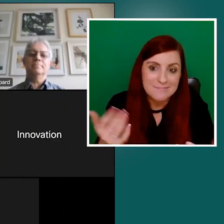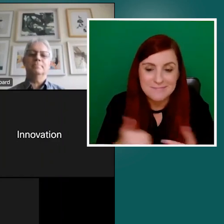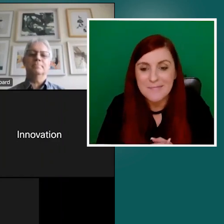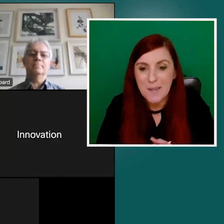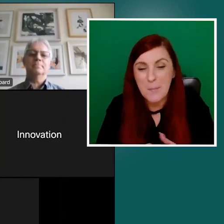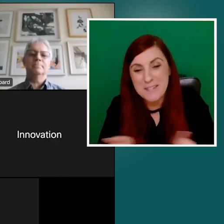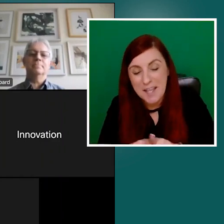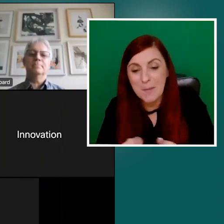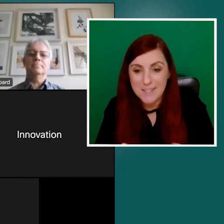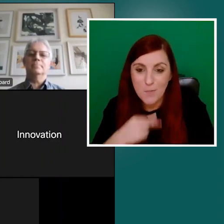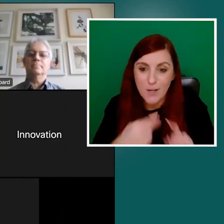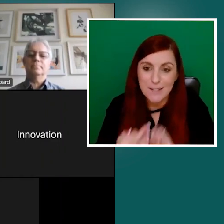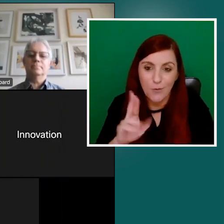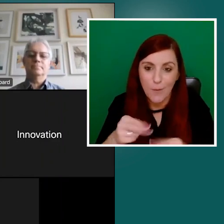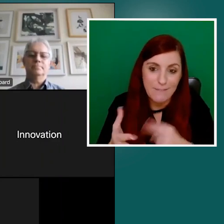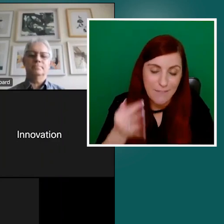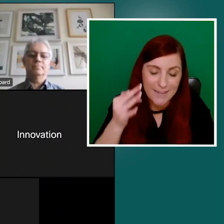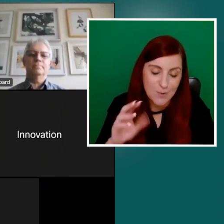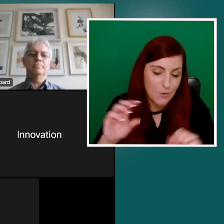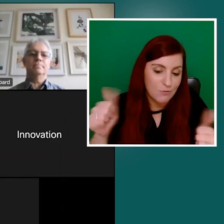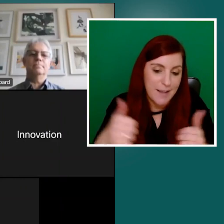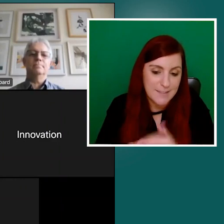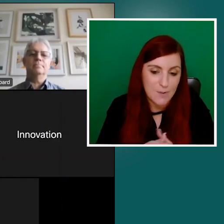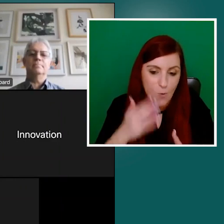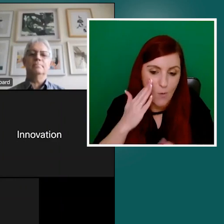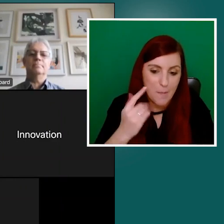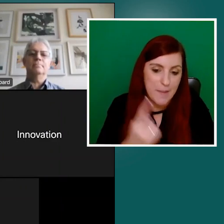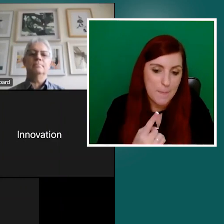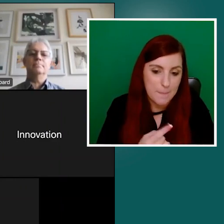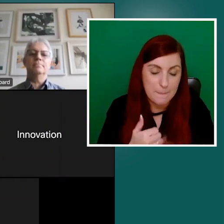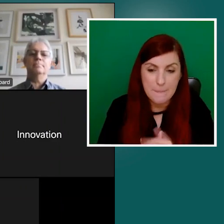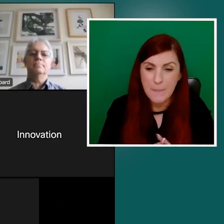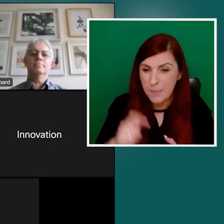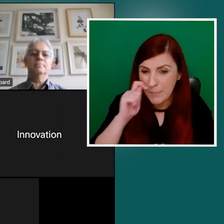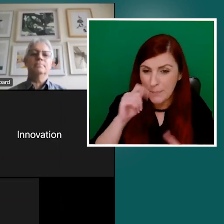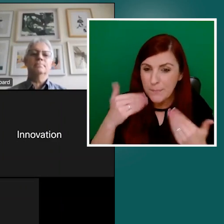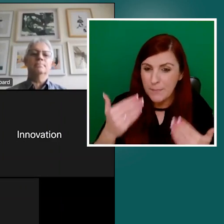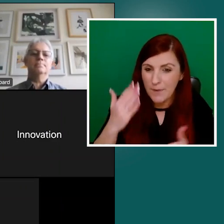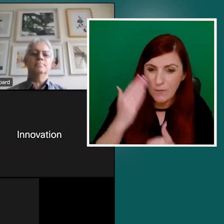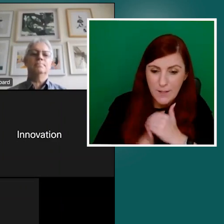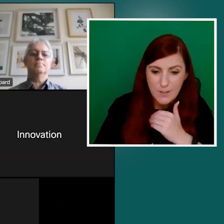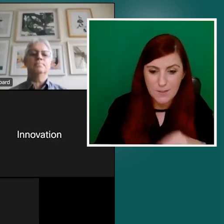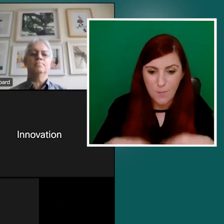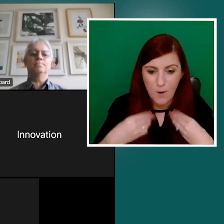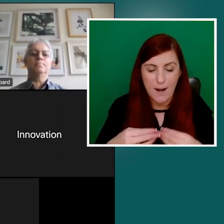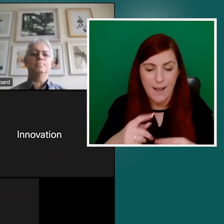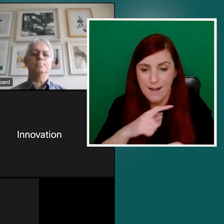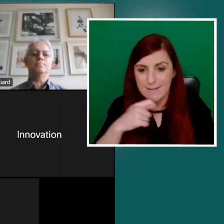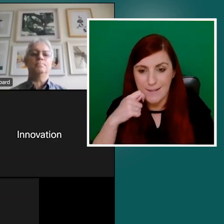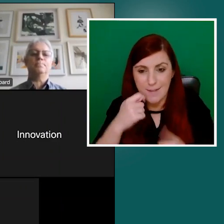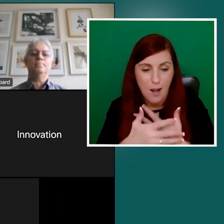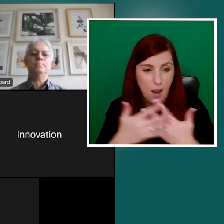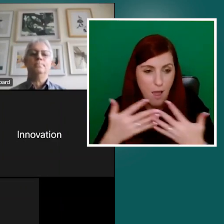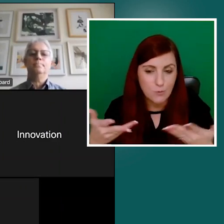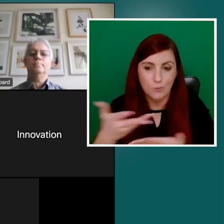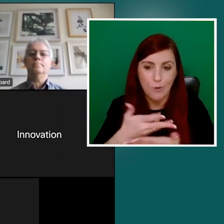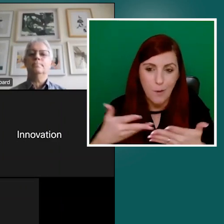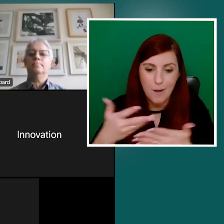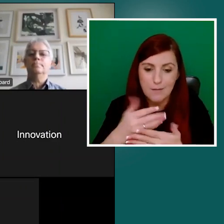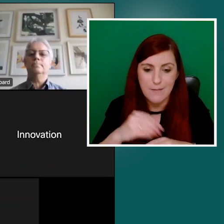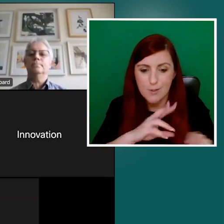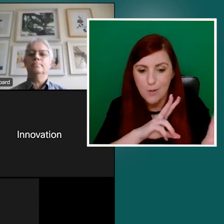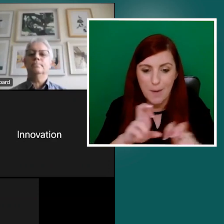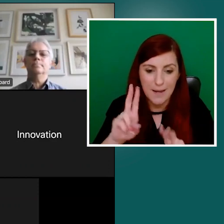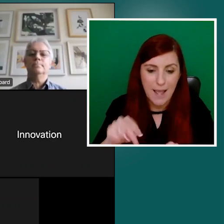we've, we've come to the end of the morning. We could, there's obviously, there's a lot to talk about on this topic and we could keep going for much longer, but we are, we are under the clock.